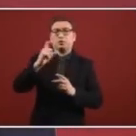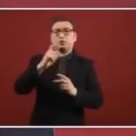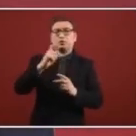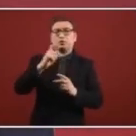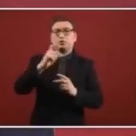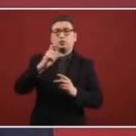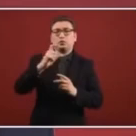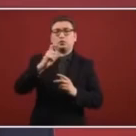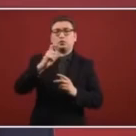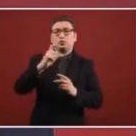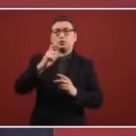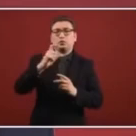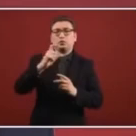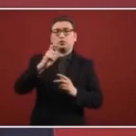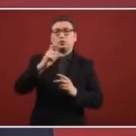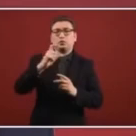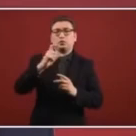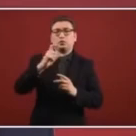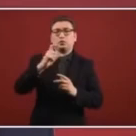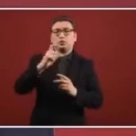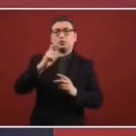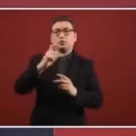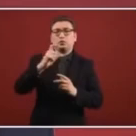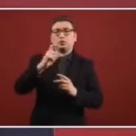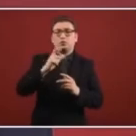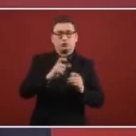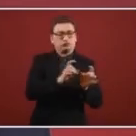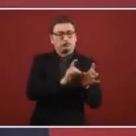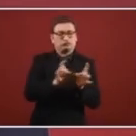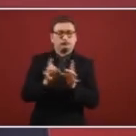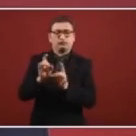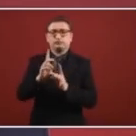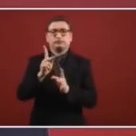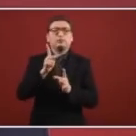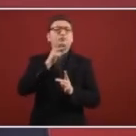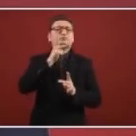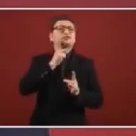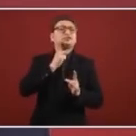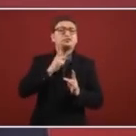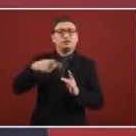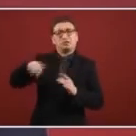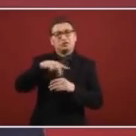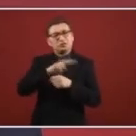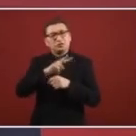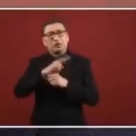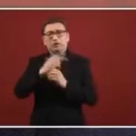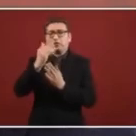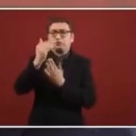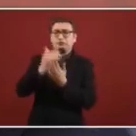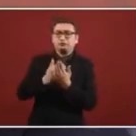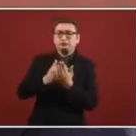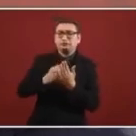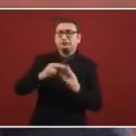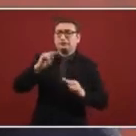due to the petroleum situation due to the